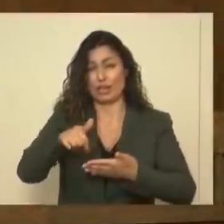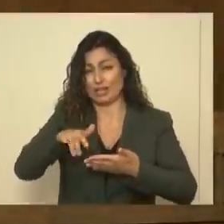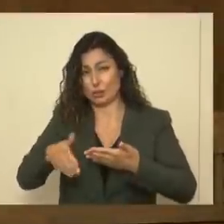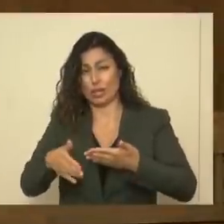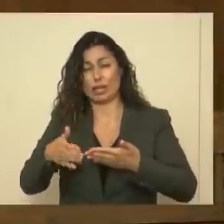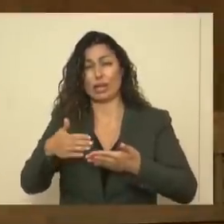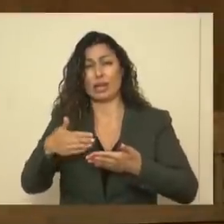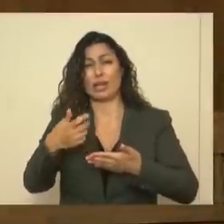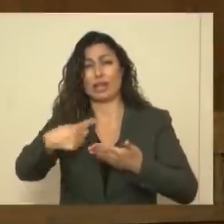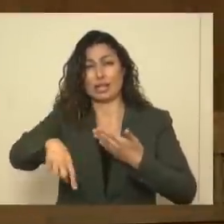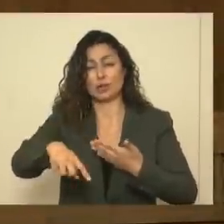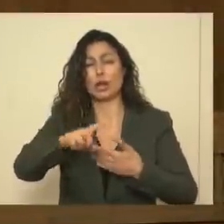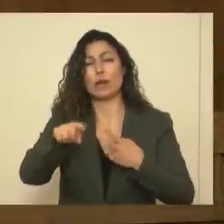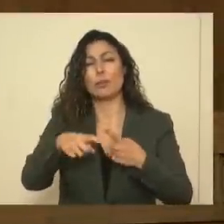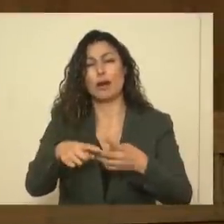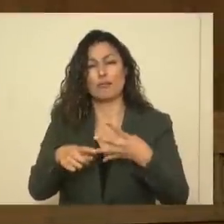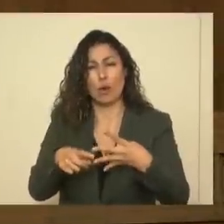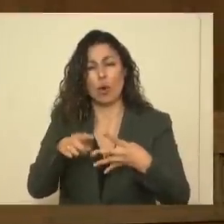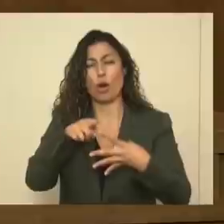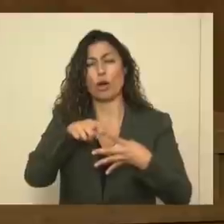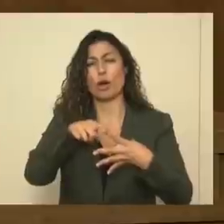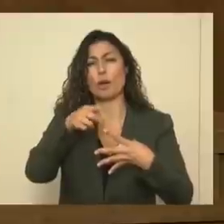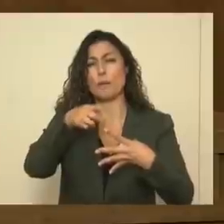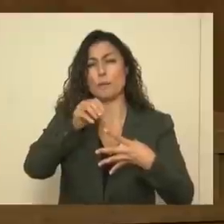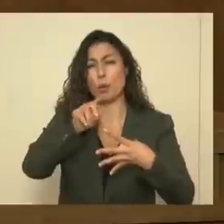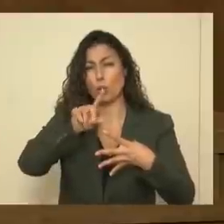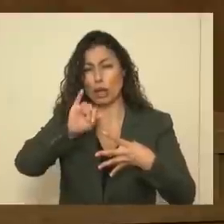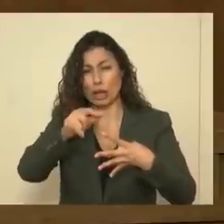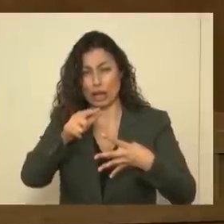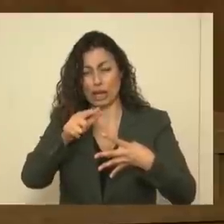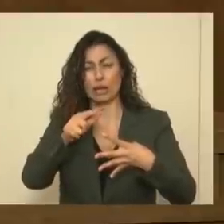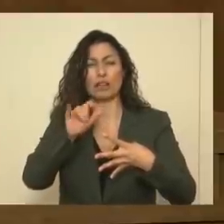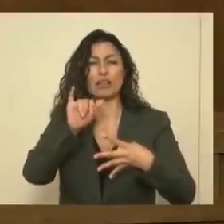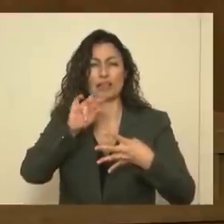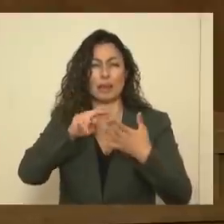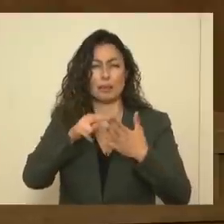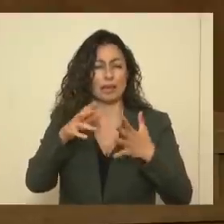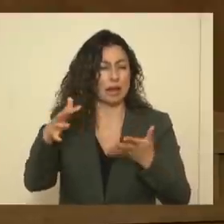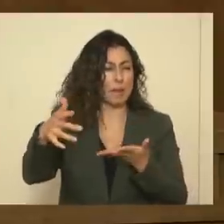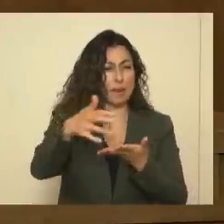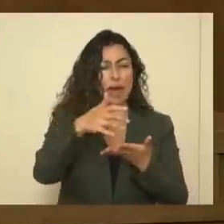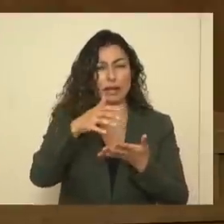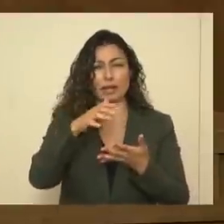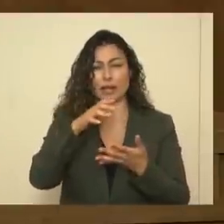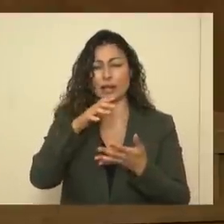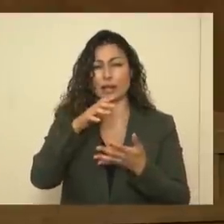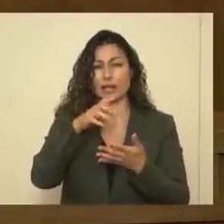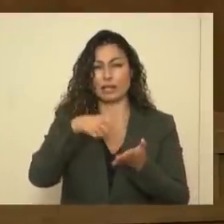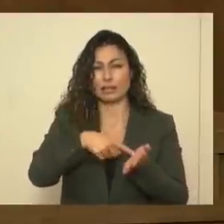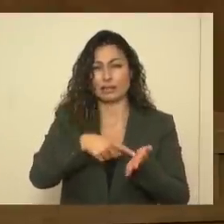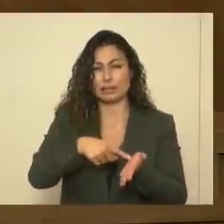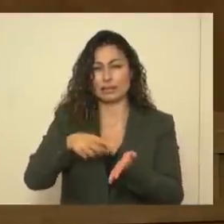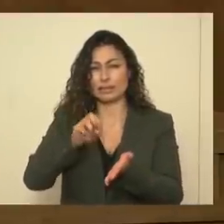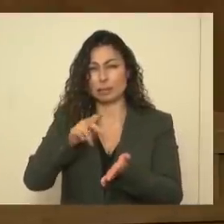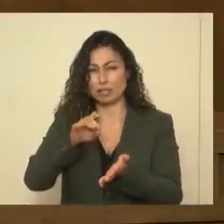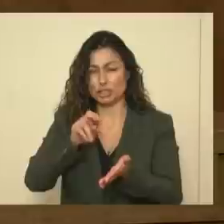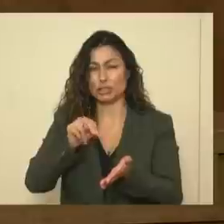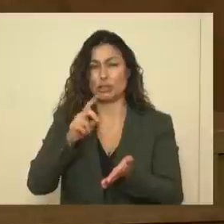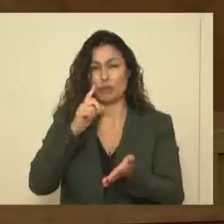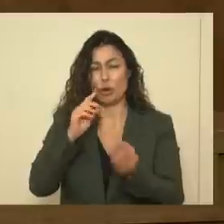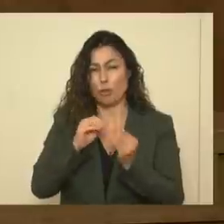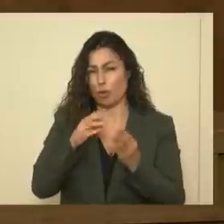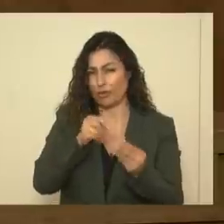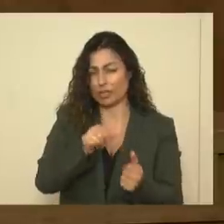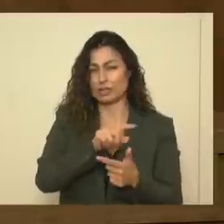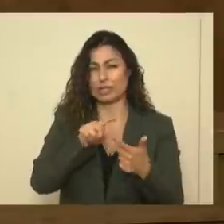four testing-related issues, pooling, which is combining specimens for greater efficiency, antigen testing,